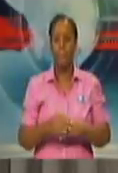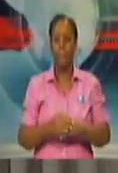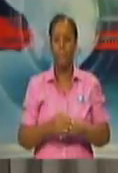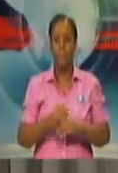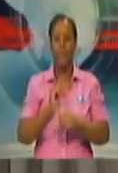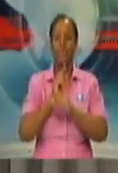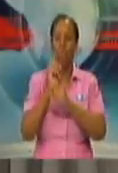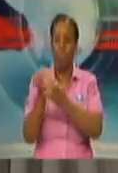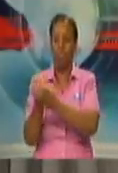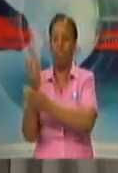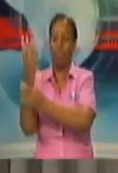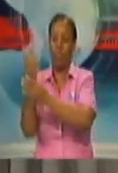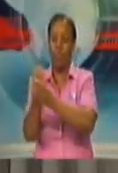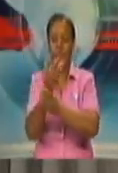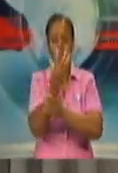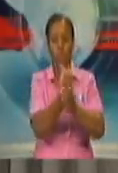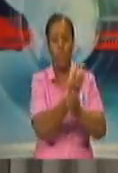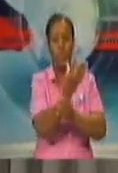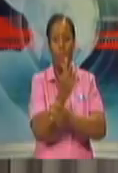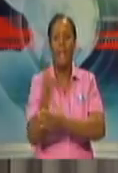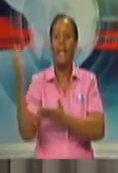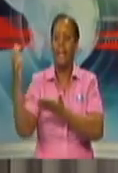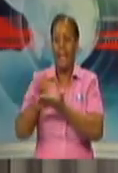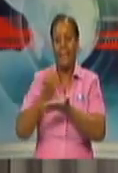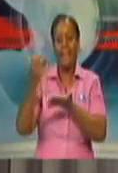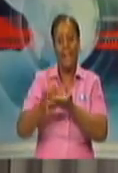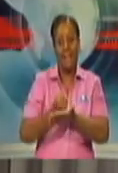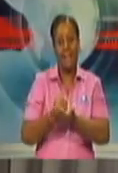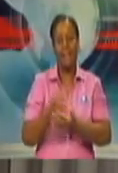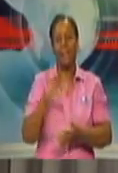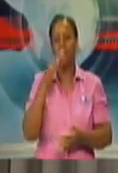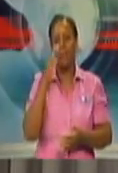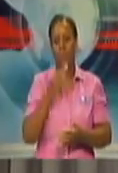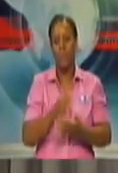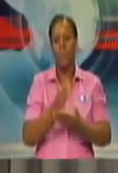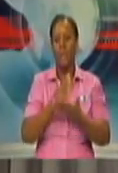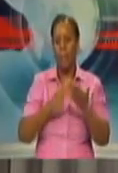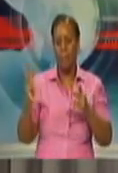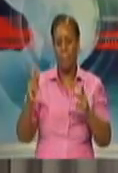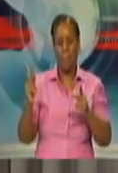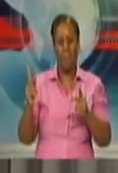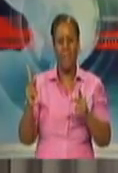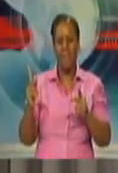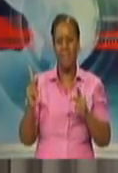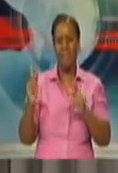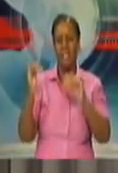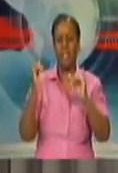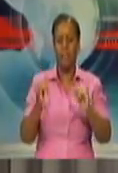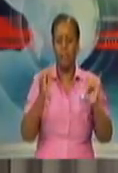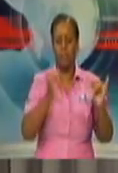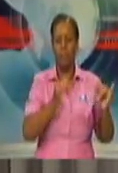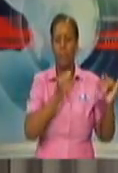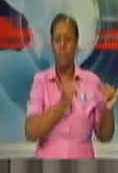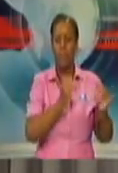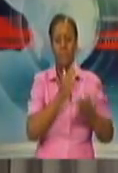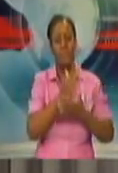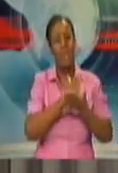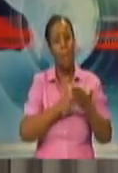I know that many of our consumers have begun their planting. I think everybody understands where barley grows now. You